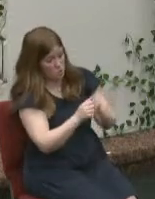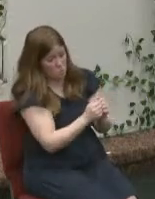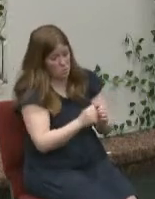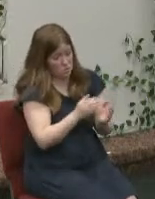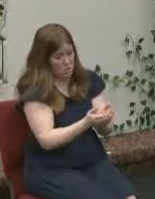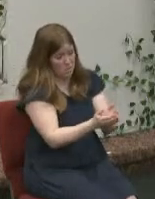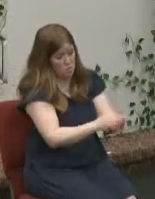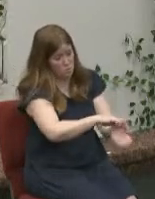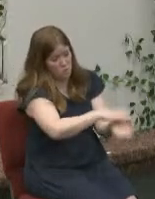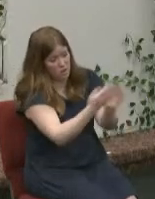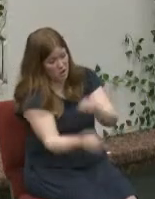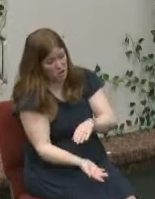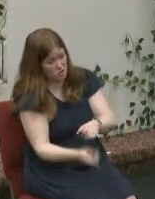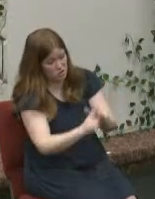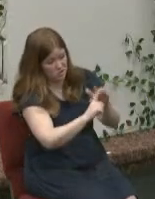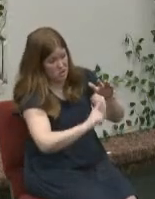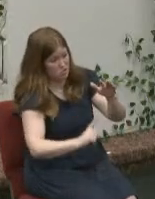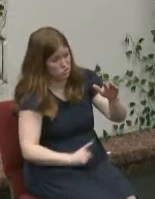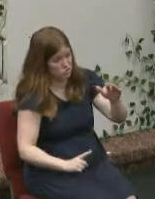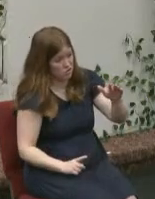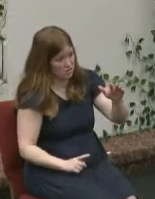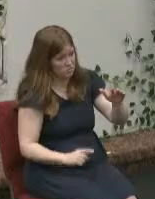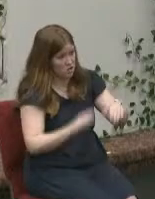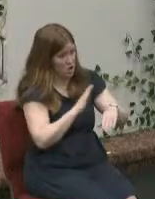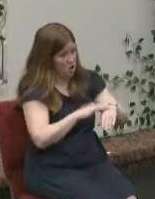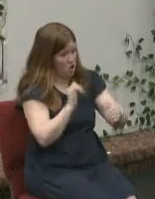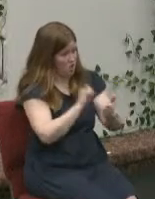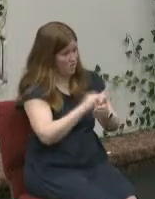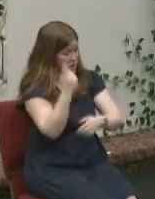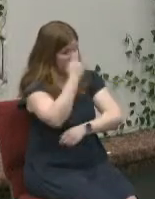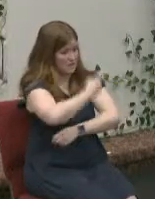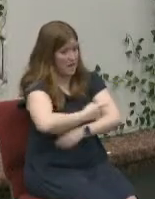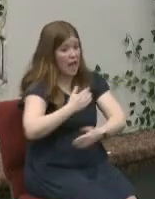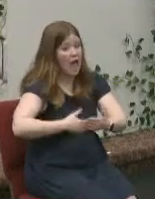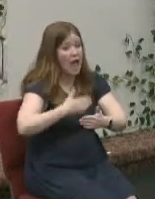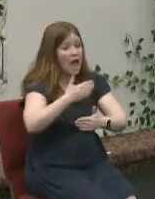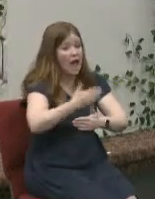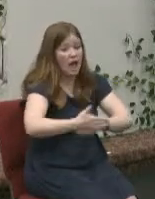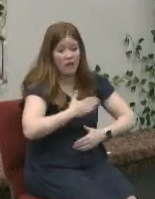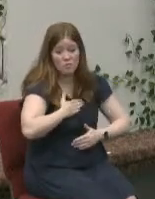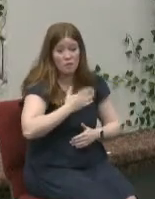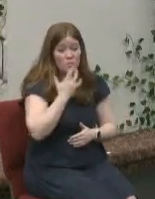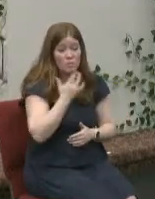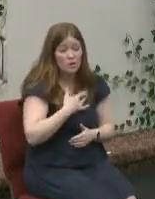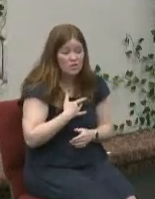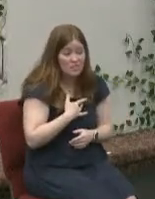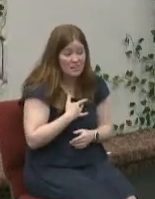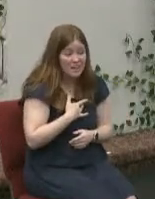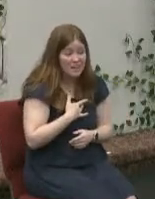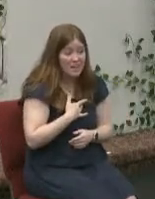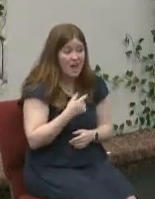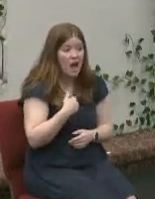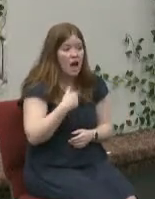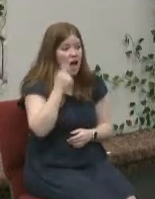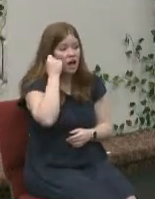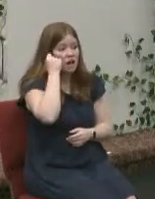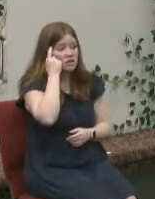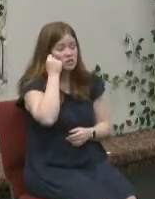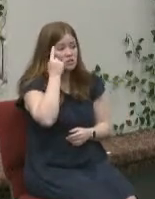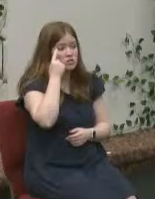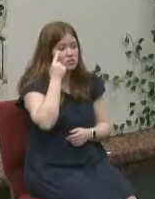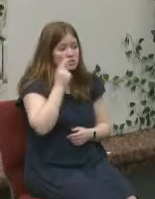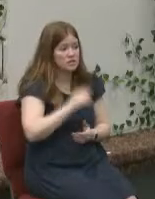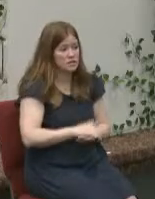also drowned on that day which was the day after my birthday i realized this